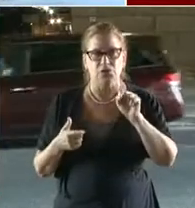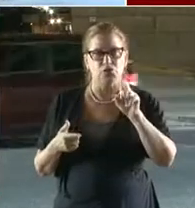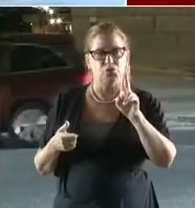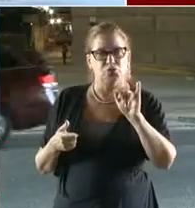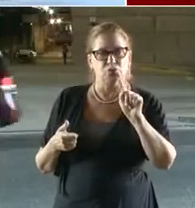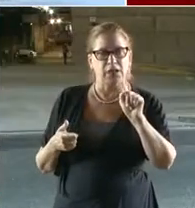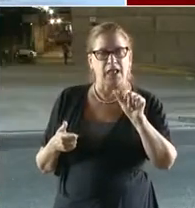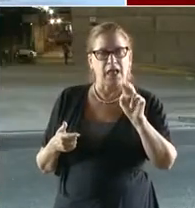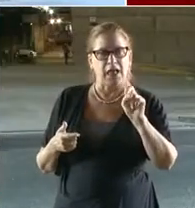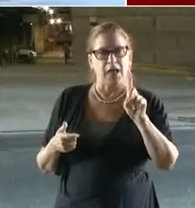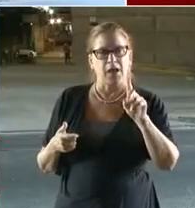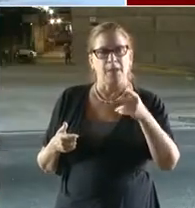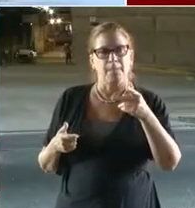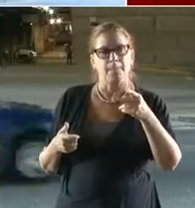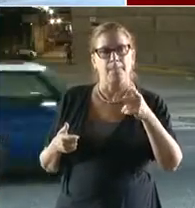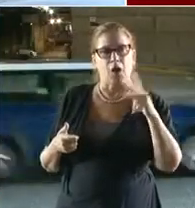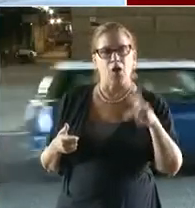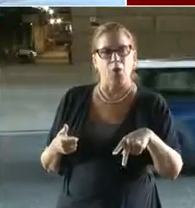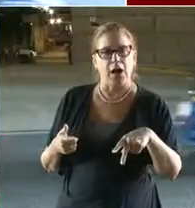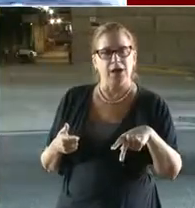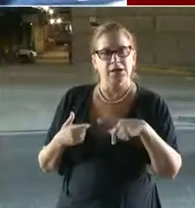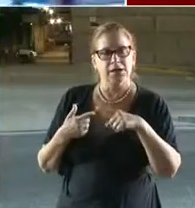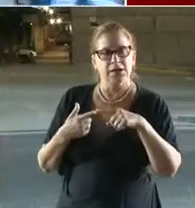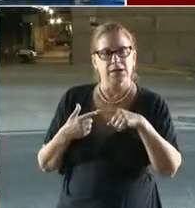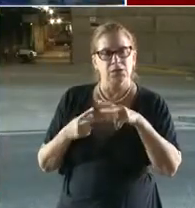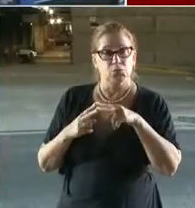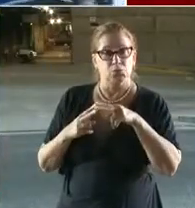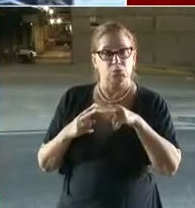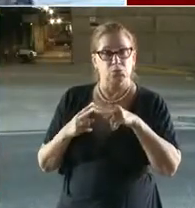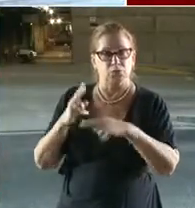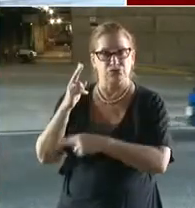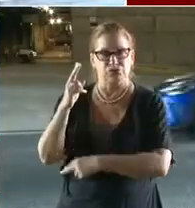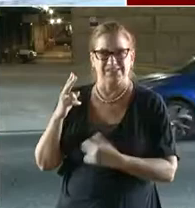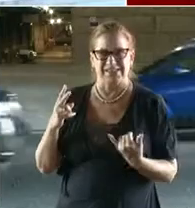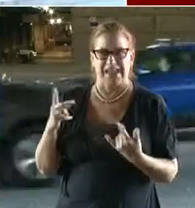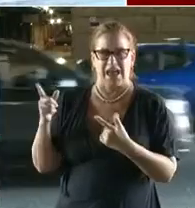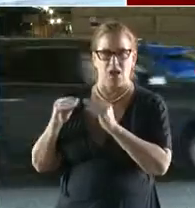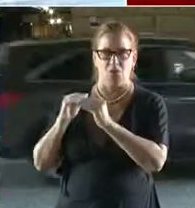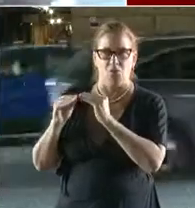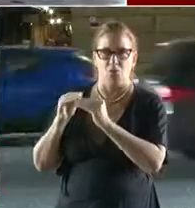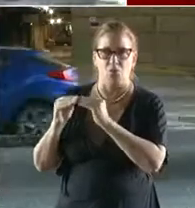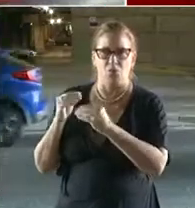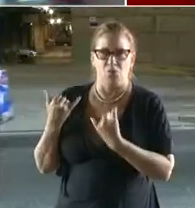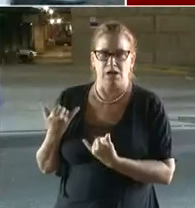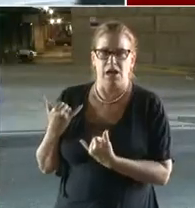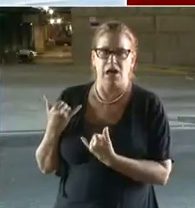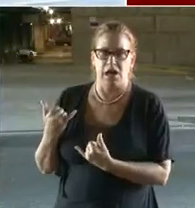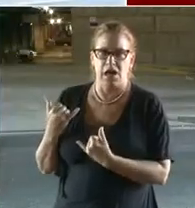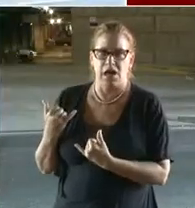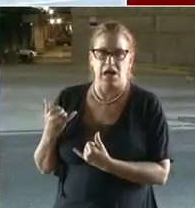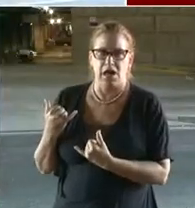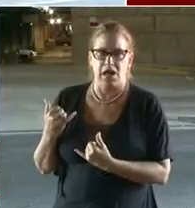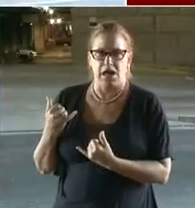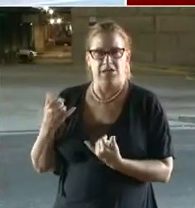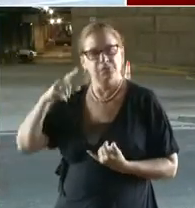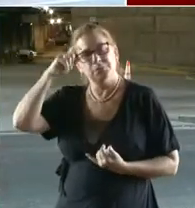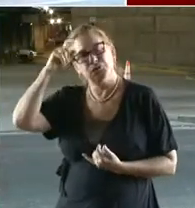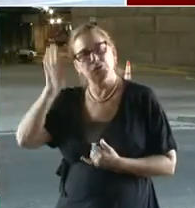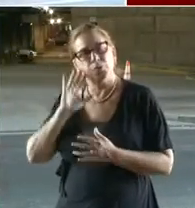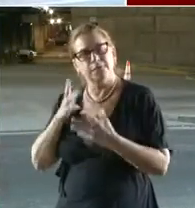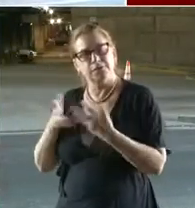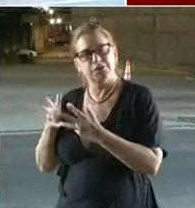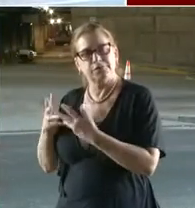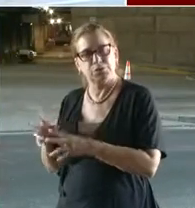repaired and completely demolished when we finished the South Capitol Street Bridge, Frederick Douglas Bridge project this summer. We also have Benning